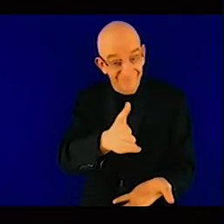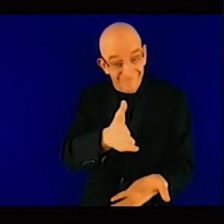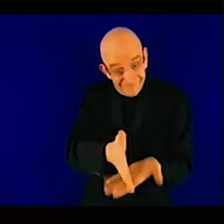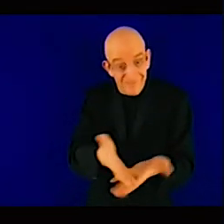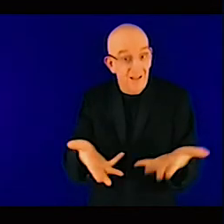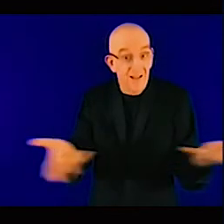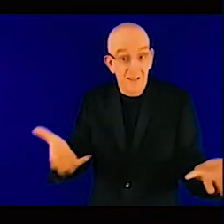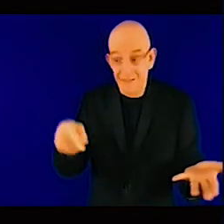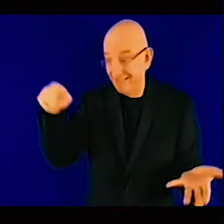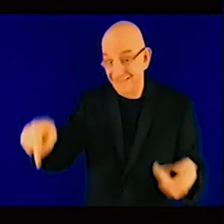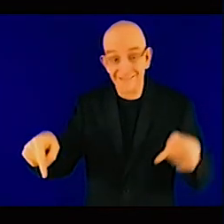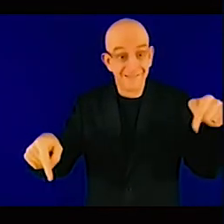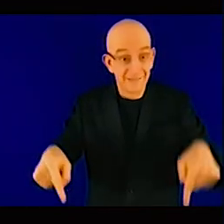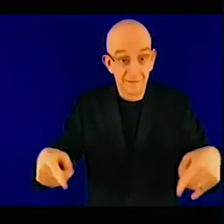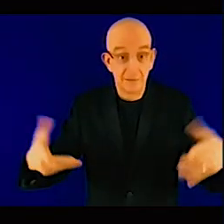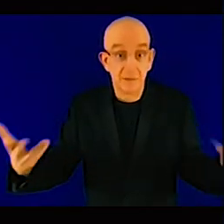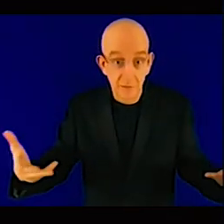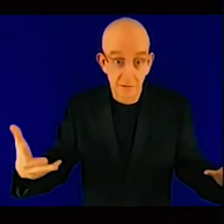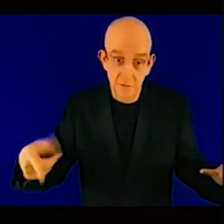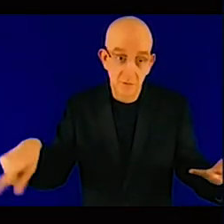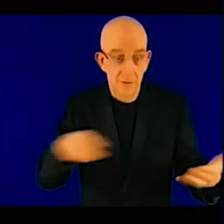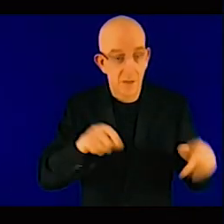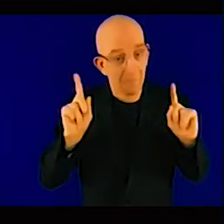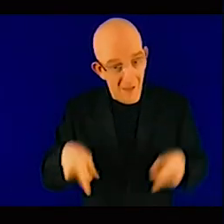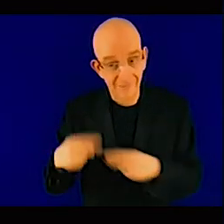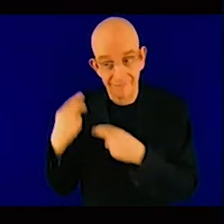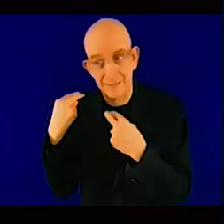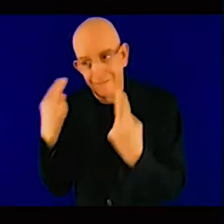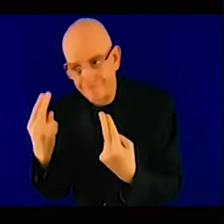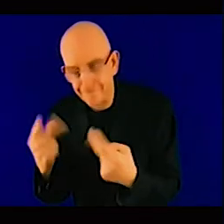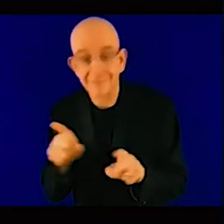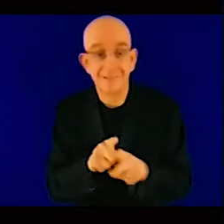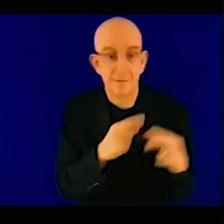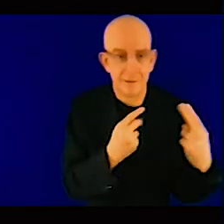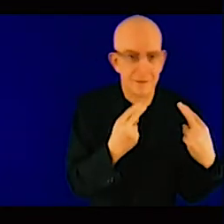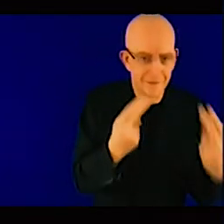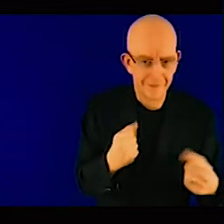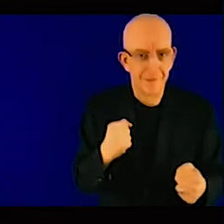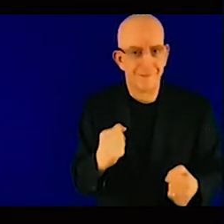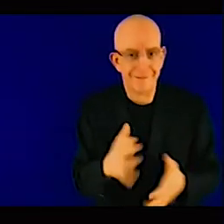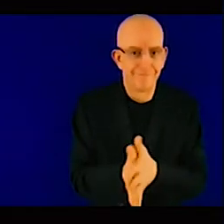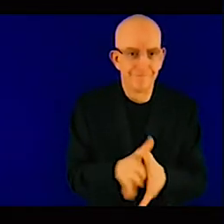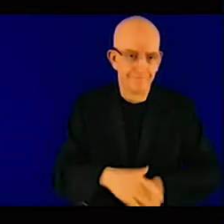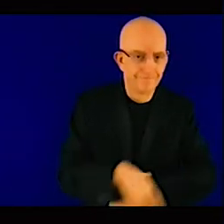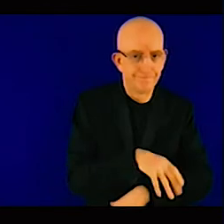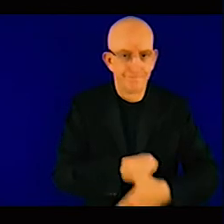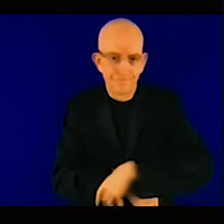why we've seen such low uptick in terms of power